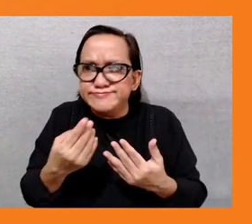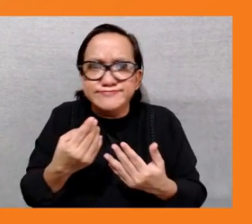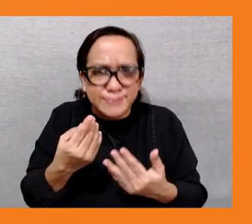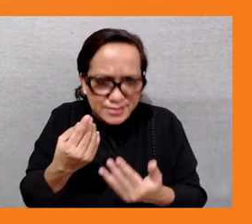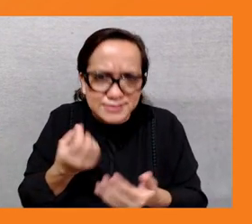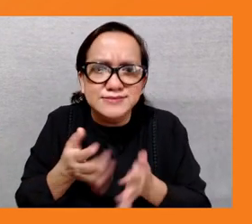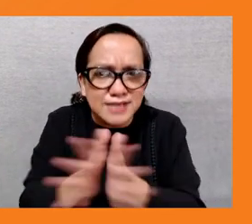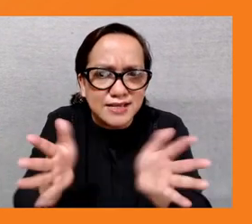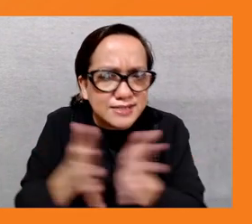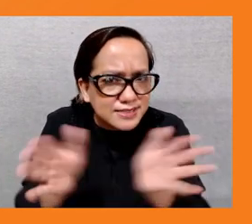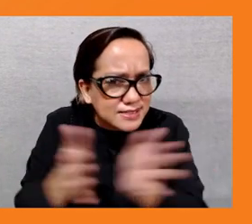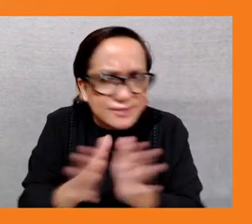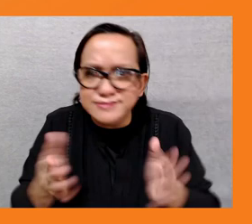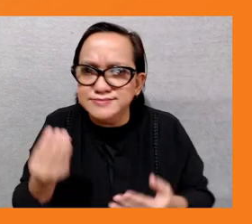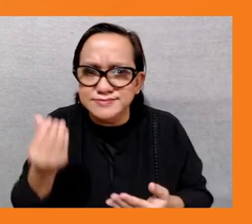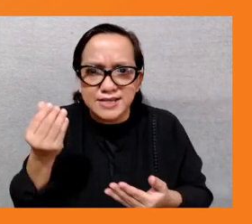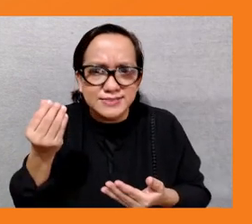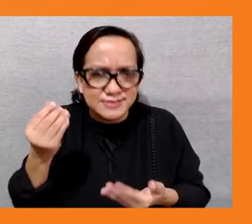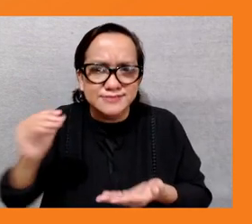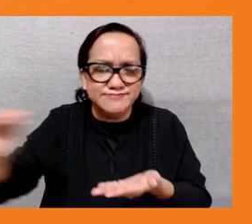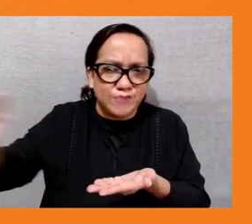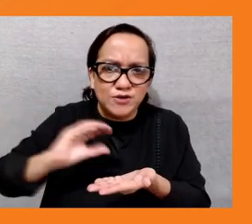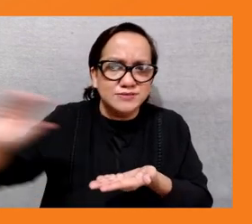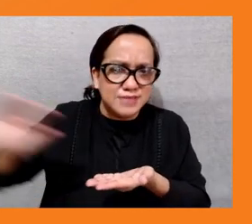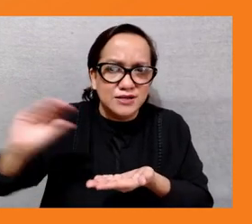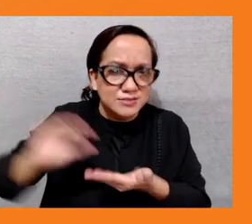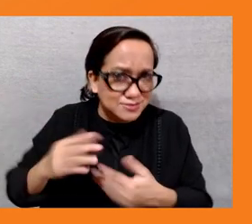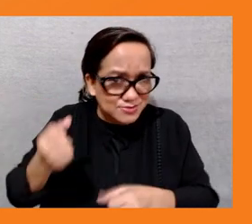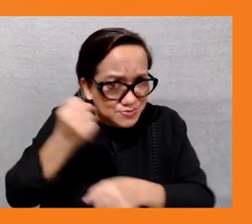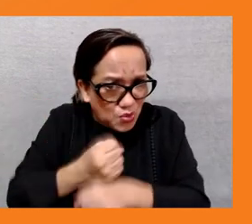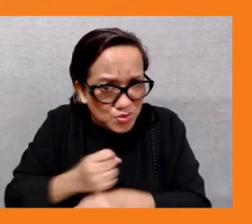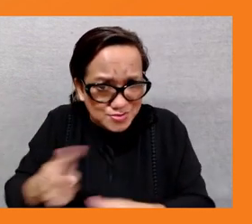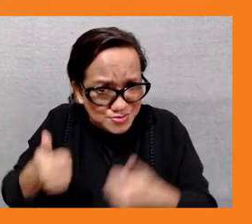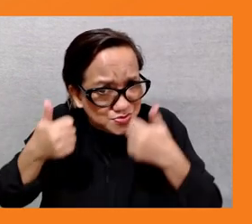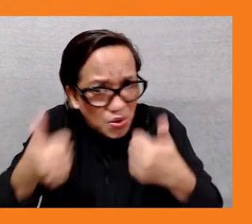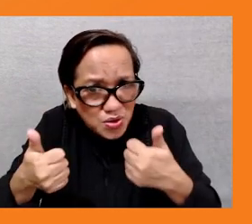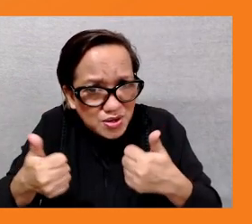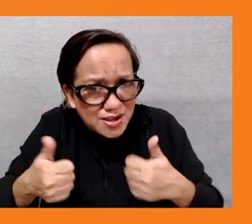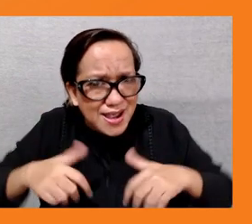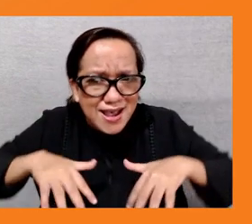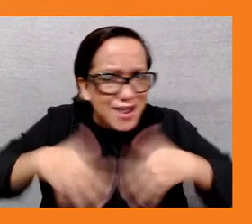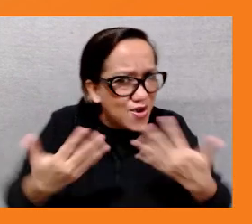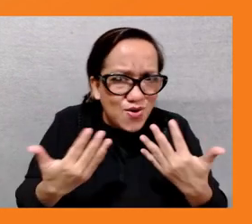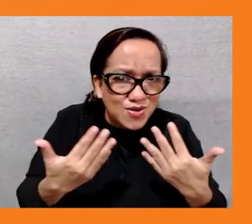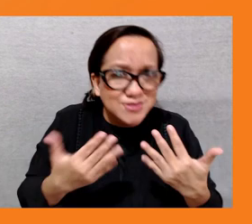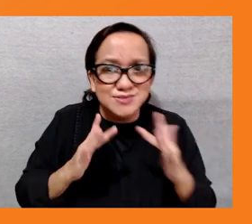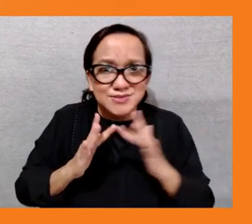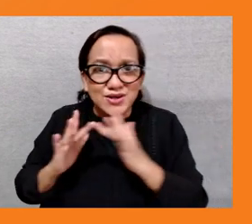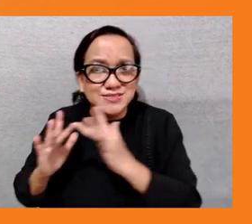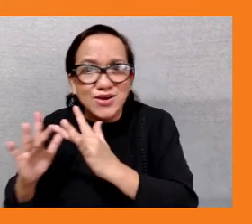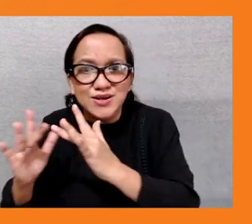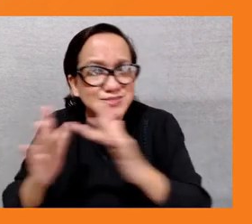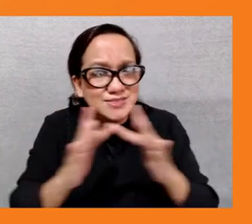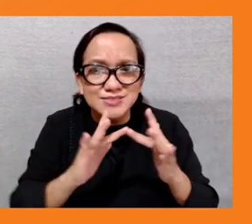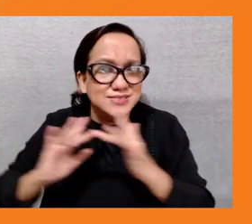of the uh the jobs being created and and where are the sector that the jobs are growing and where is the job uh shrinking